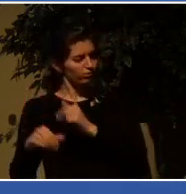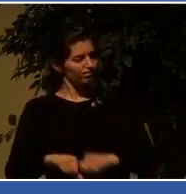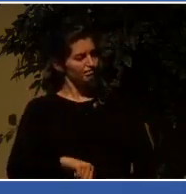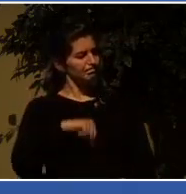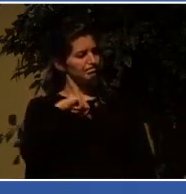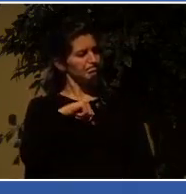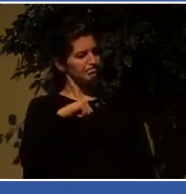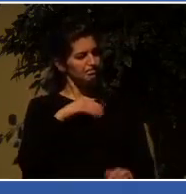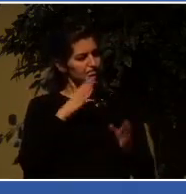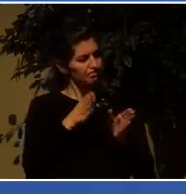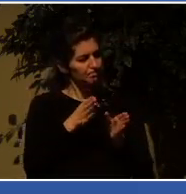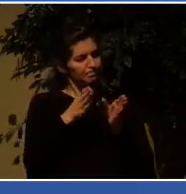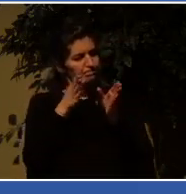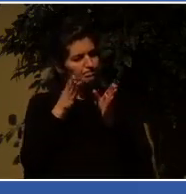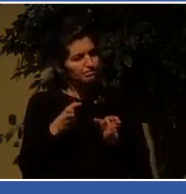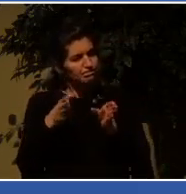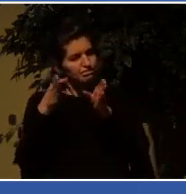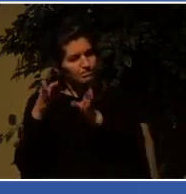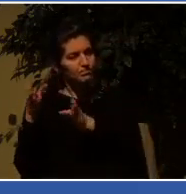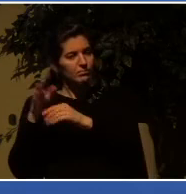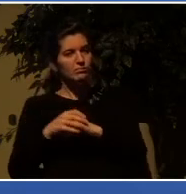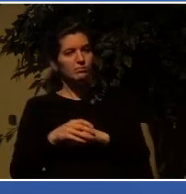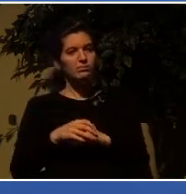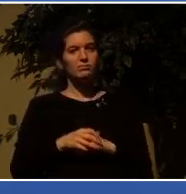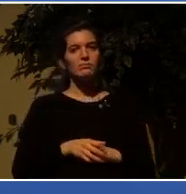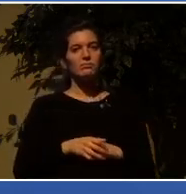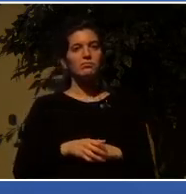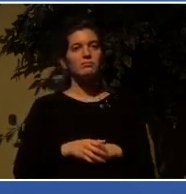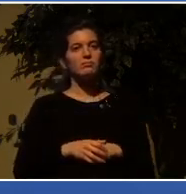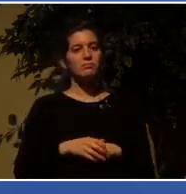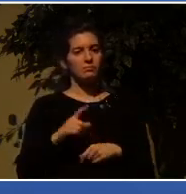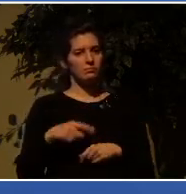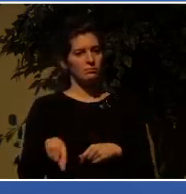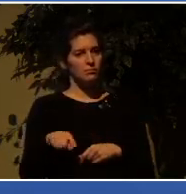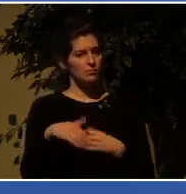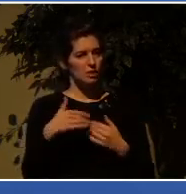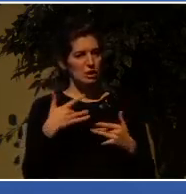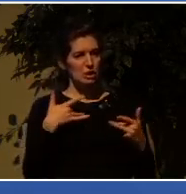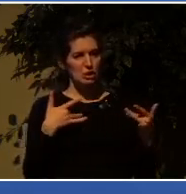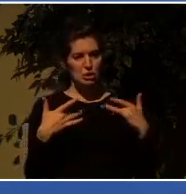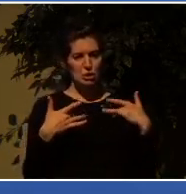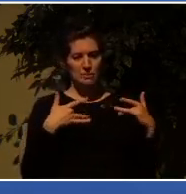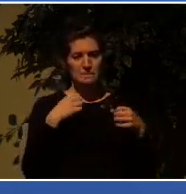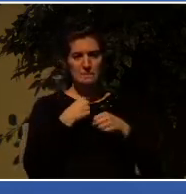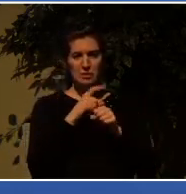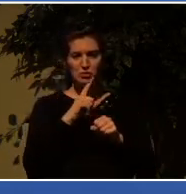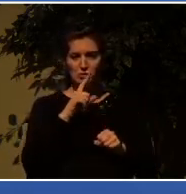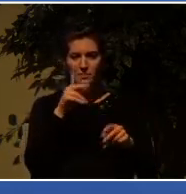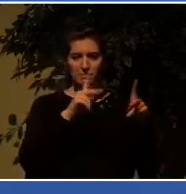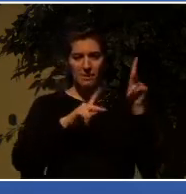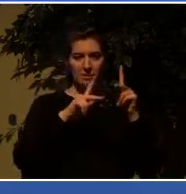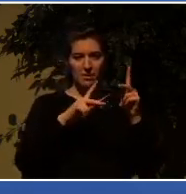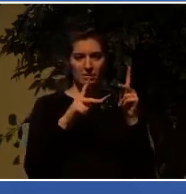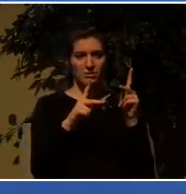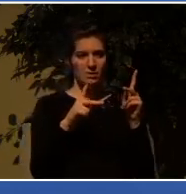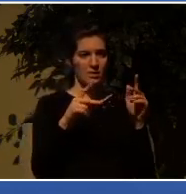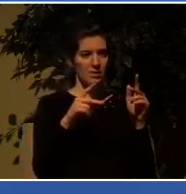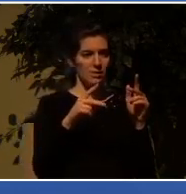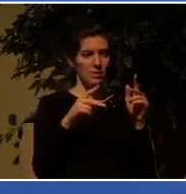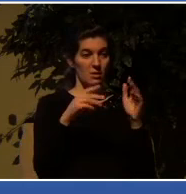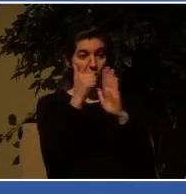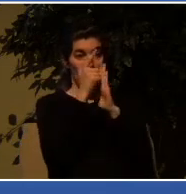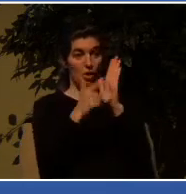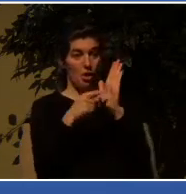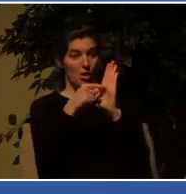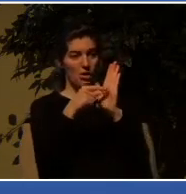grave concerns about making sure that people got treated fairly before the law, particularly